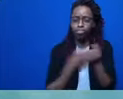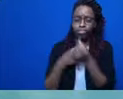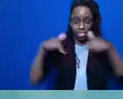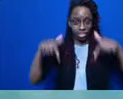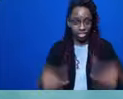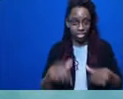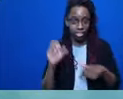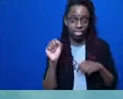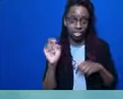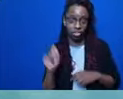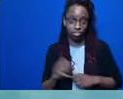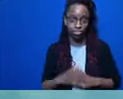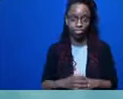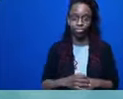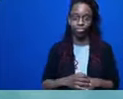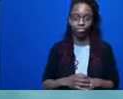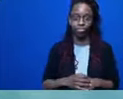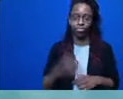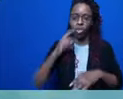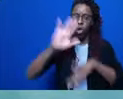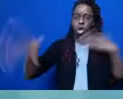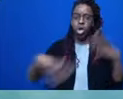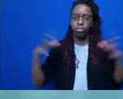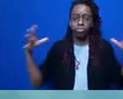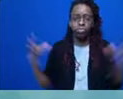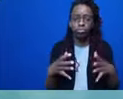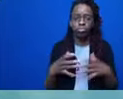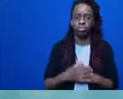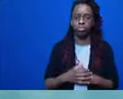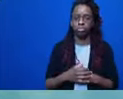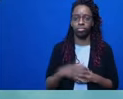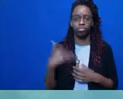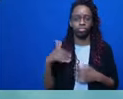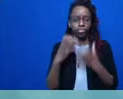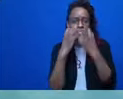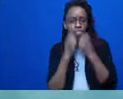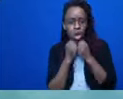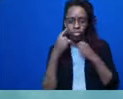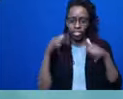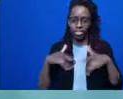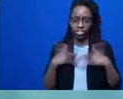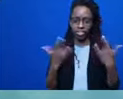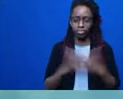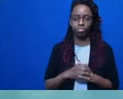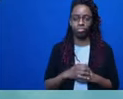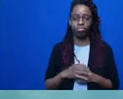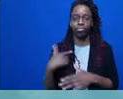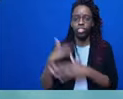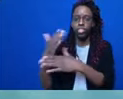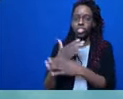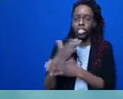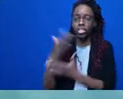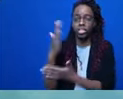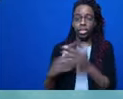in our values for this event. I'm going to share some words that I appreciate and are adapted from free minds, free people.